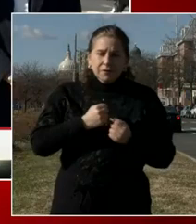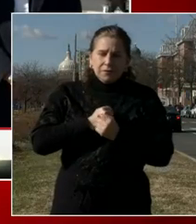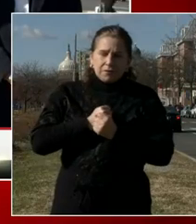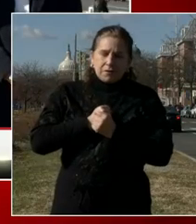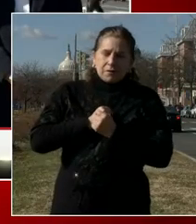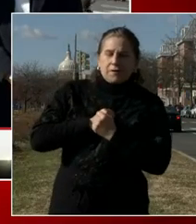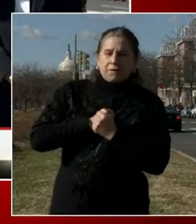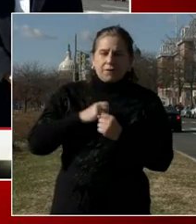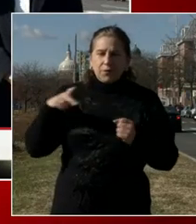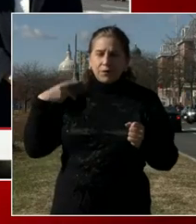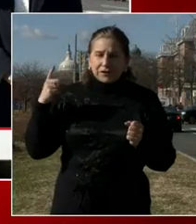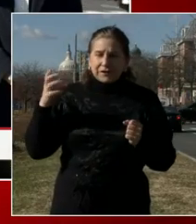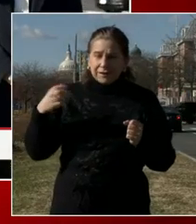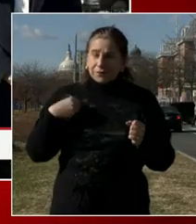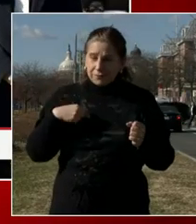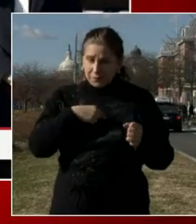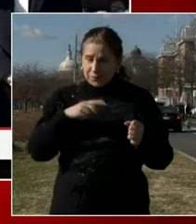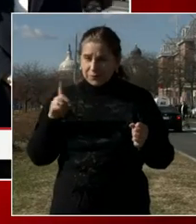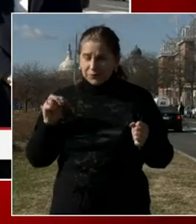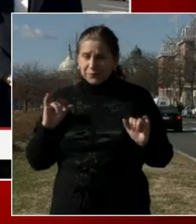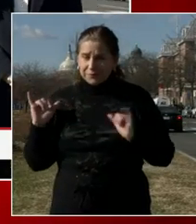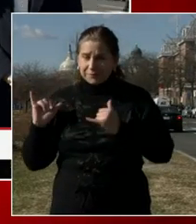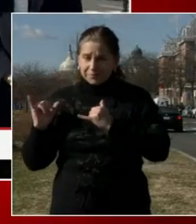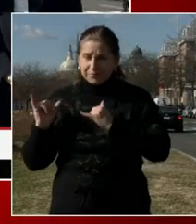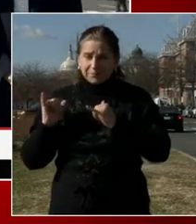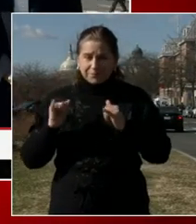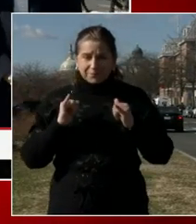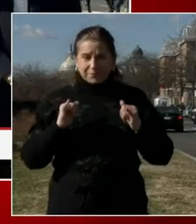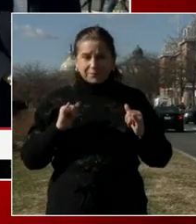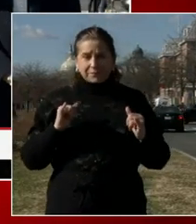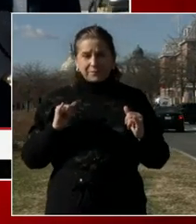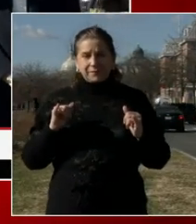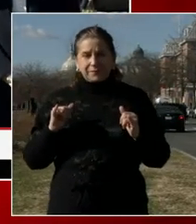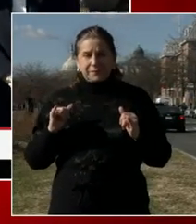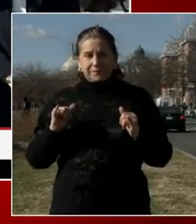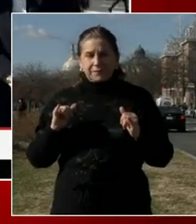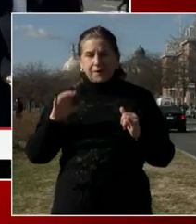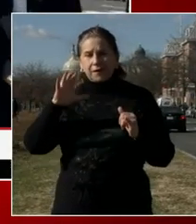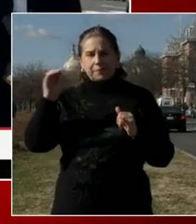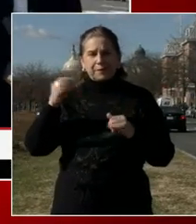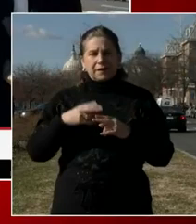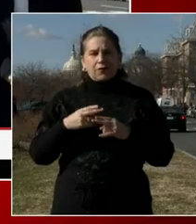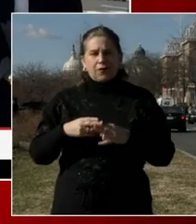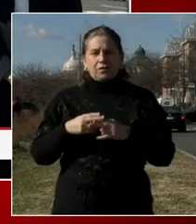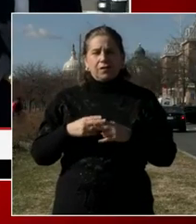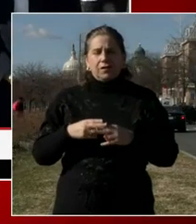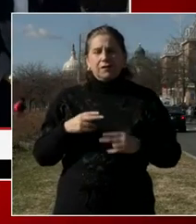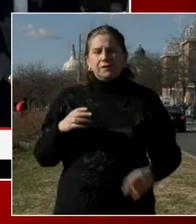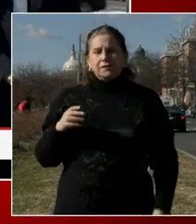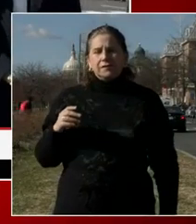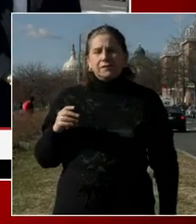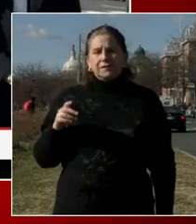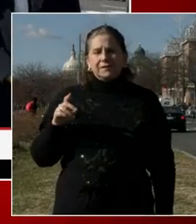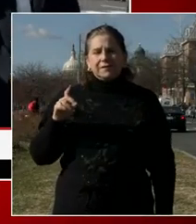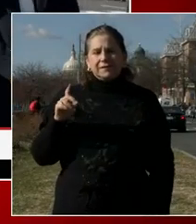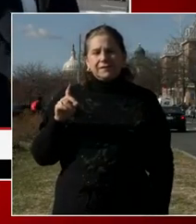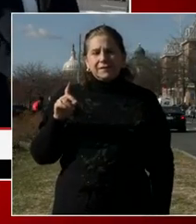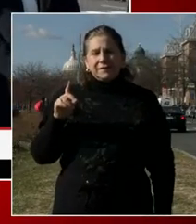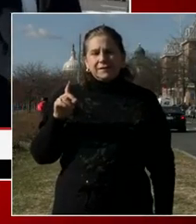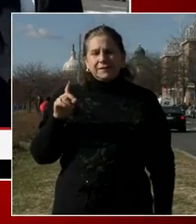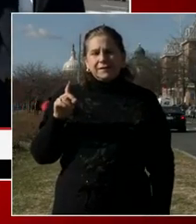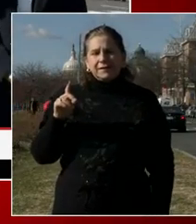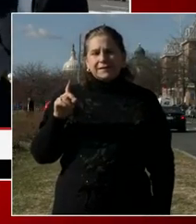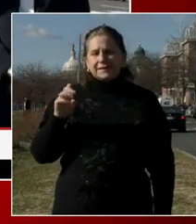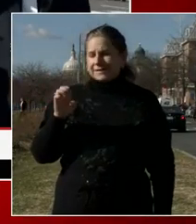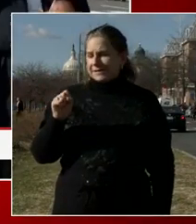uh, like we do to know that destination DC is planning right now to make your next trip your most special trip.